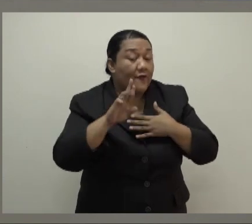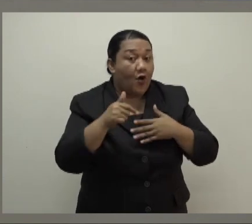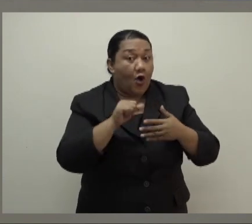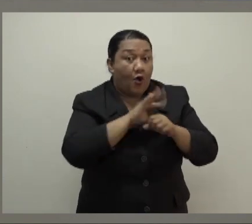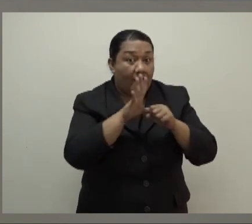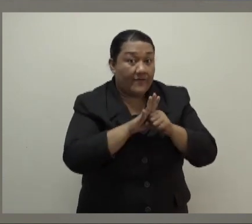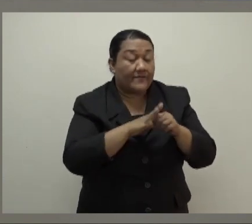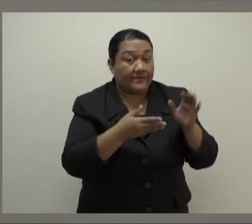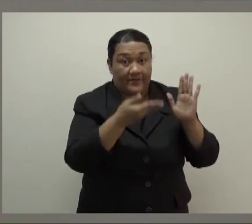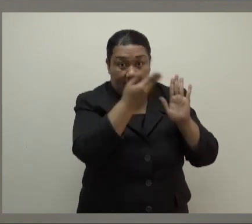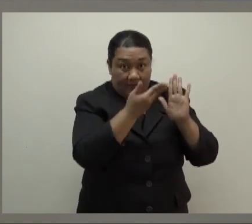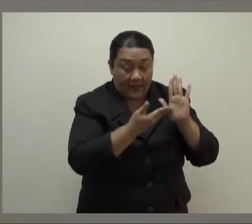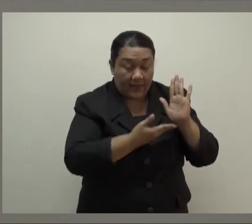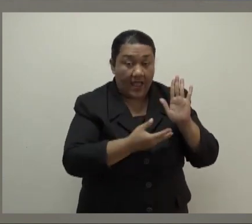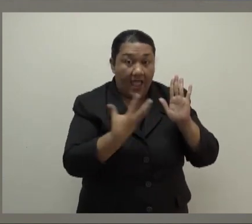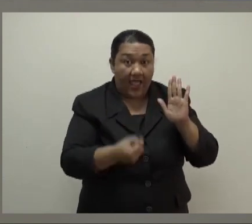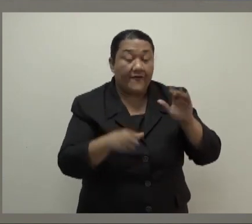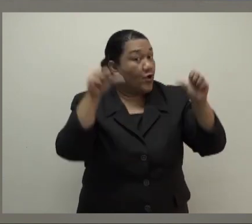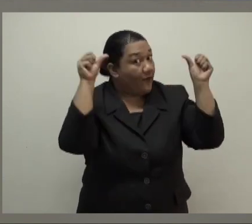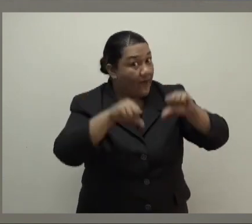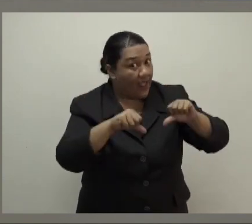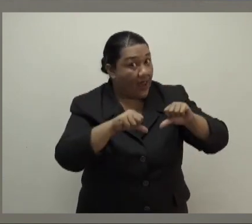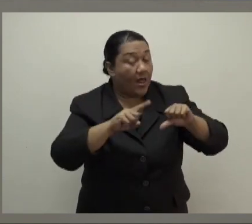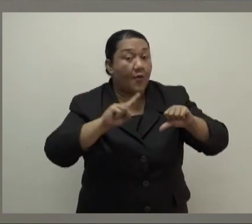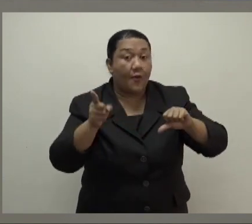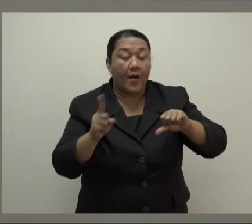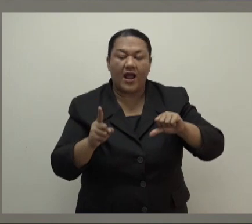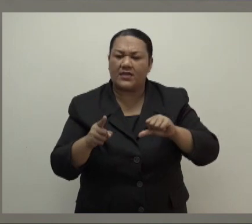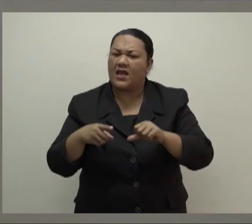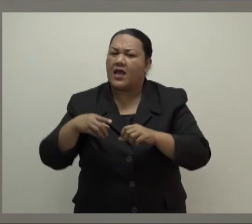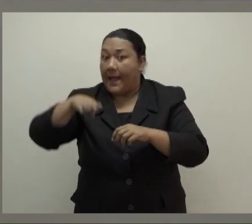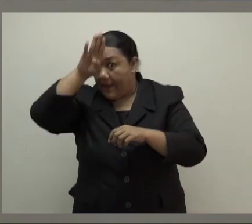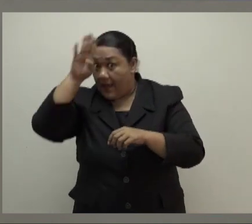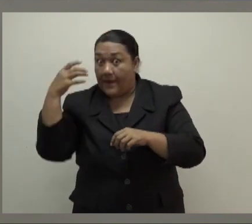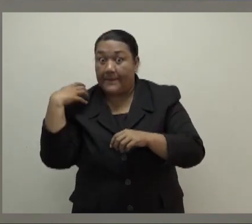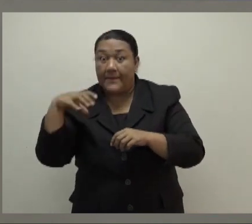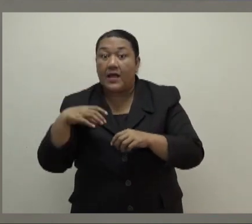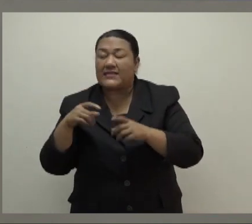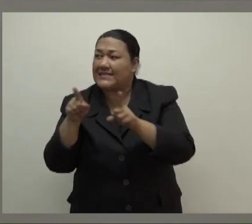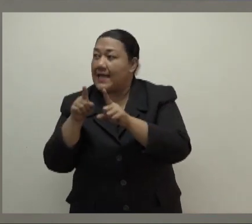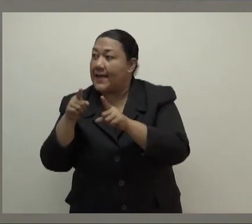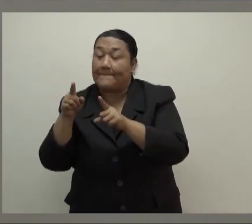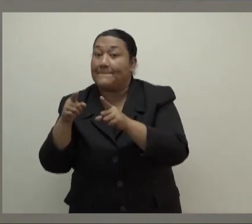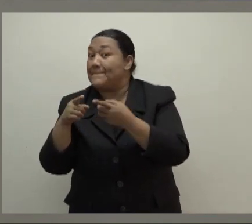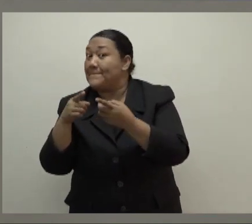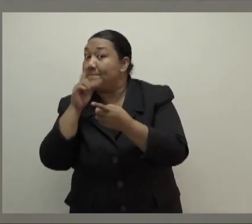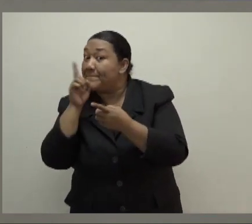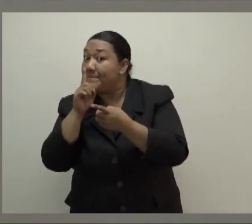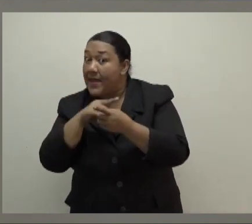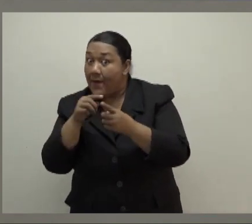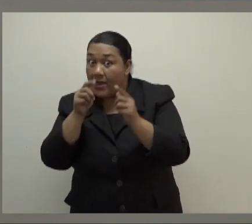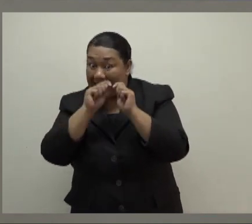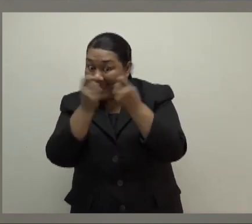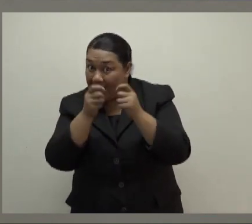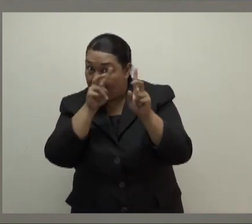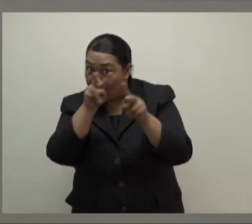measure put in place and for our visitors, our COVID safe ambassadors and police will shut you down. We cannot tolerate one bad apple